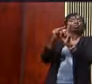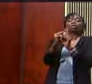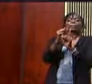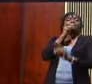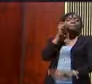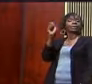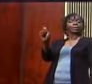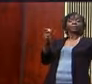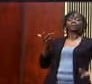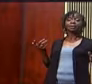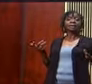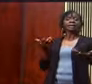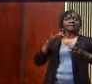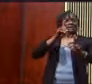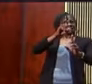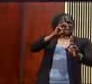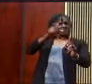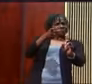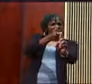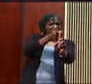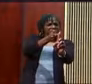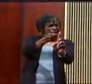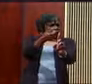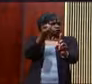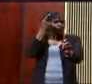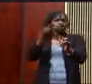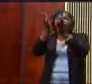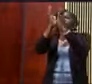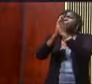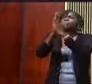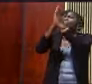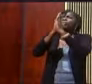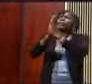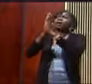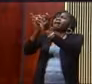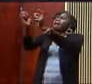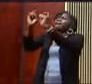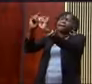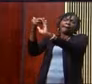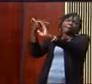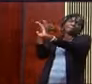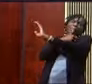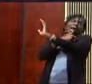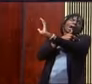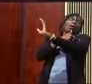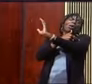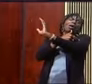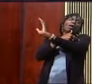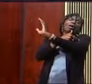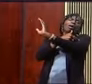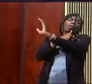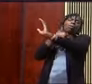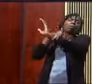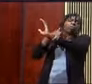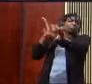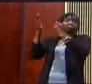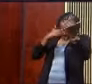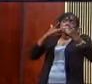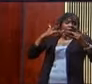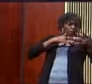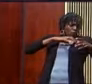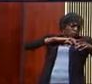DMX recognized that somehow prayer will give you power in the midst of that which is painful